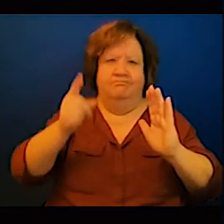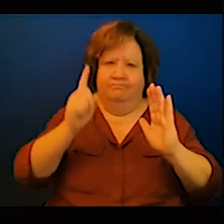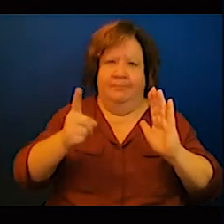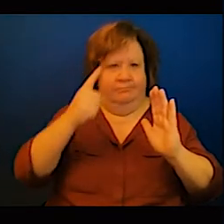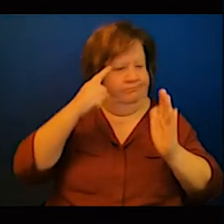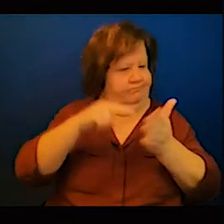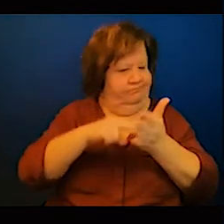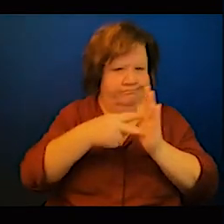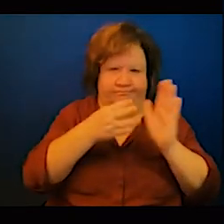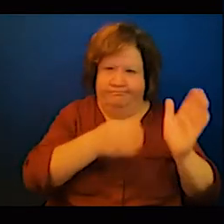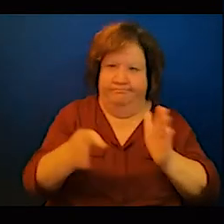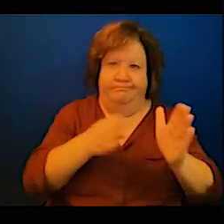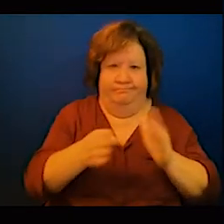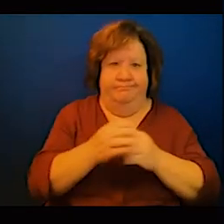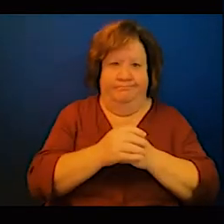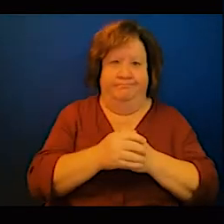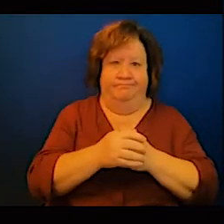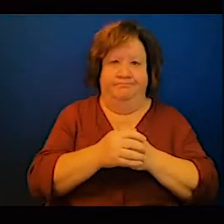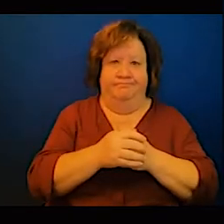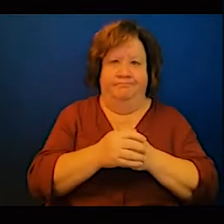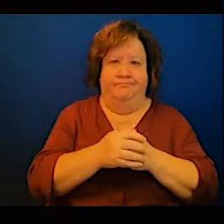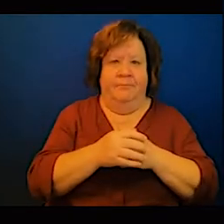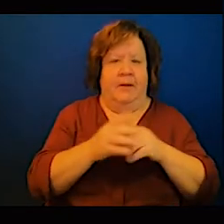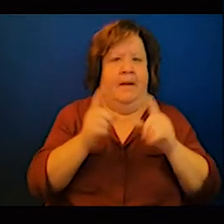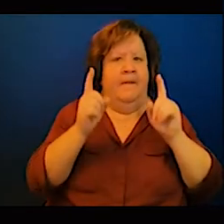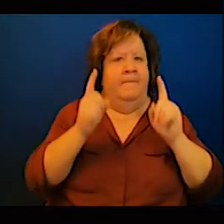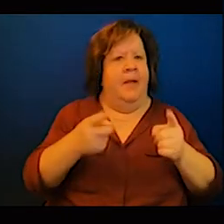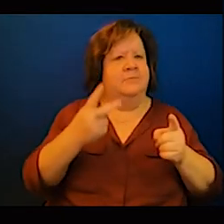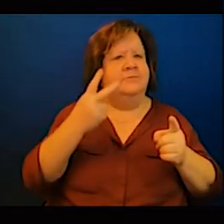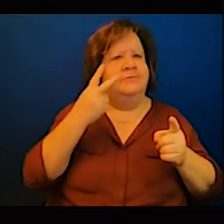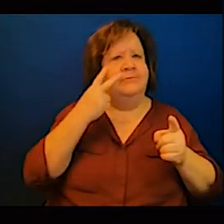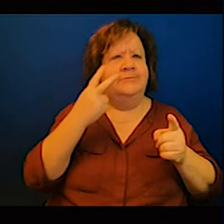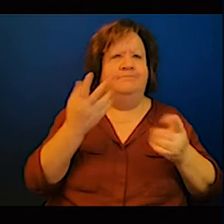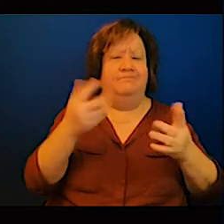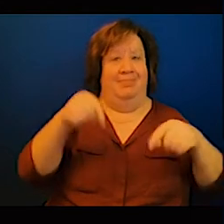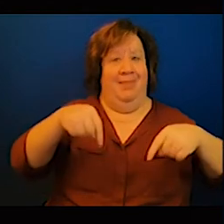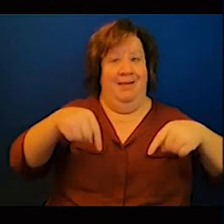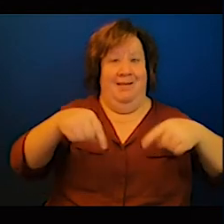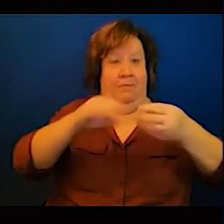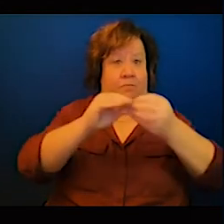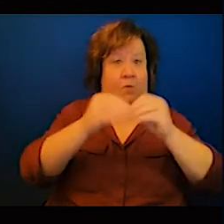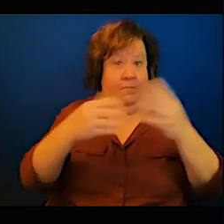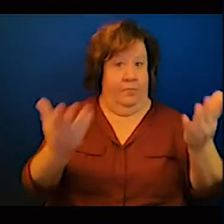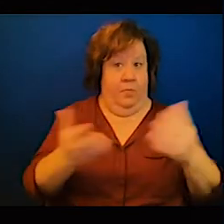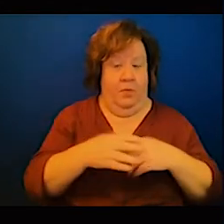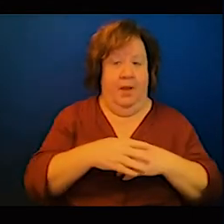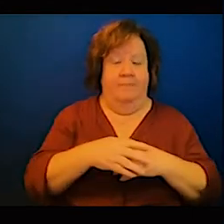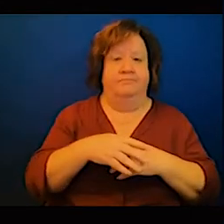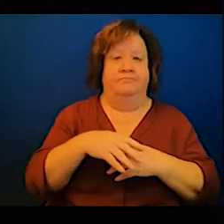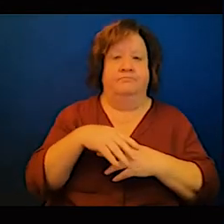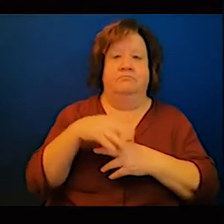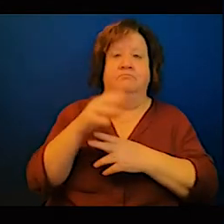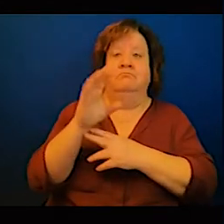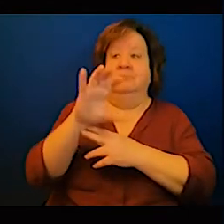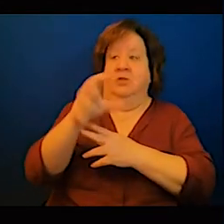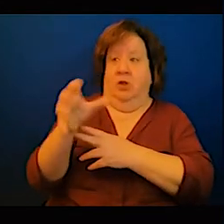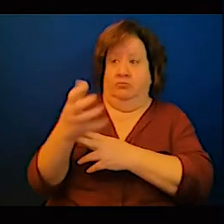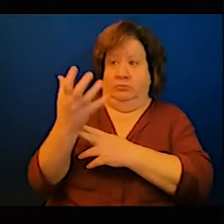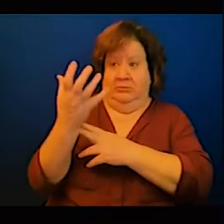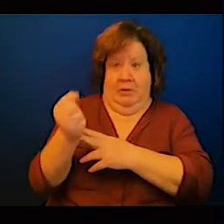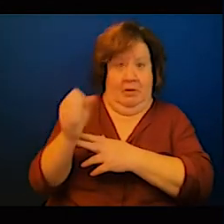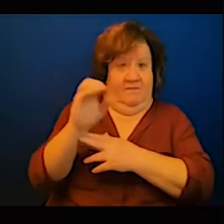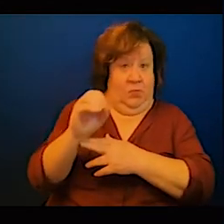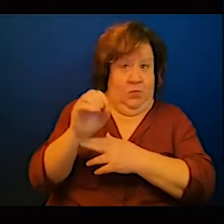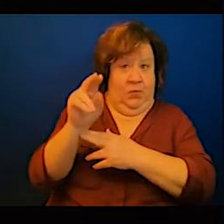develop them I may differ a little bit with my colleagues to say they may use own financing